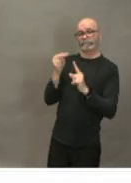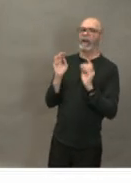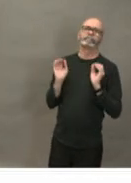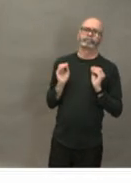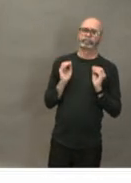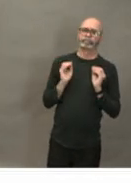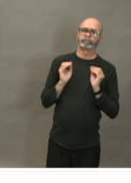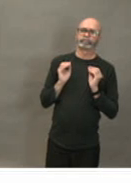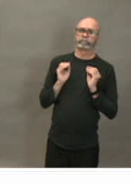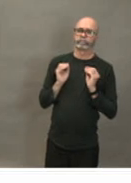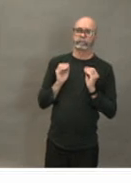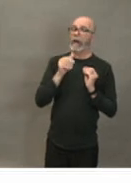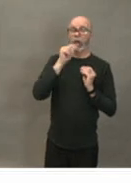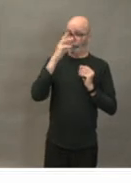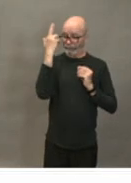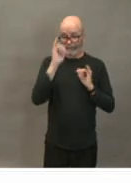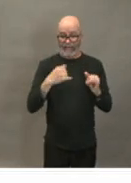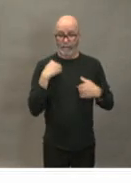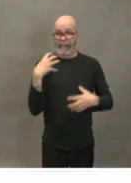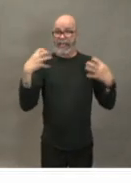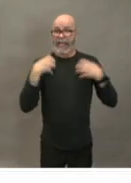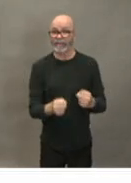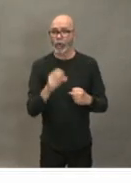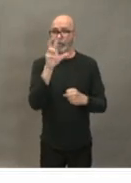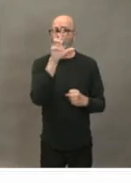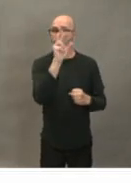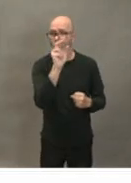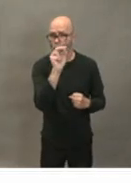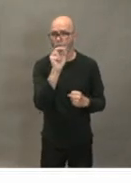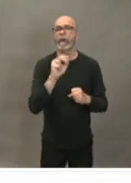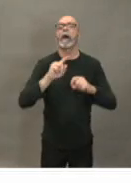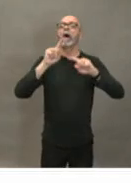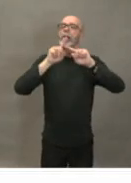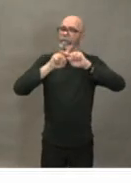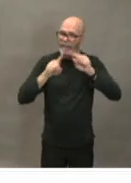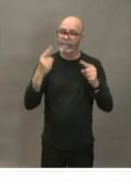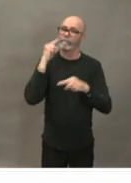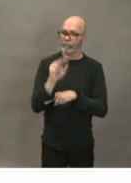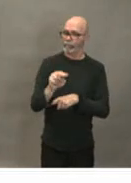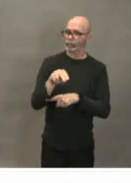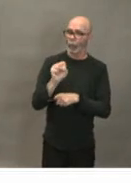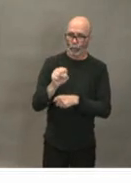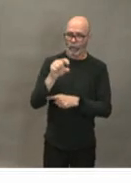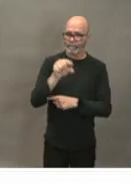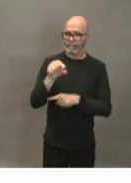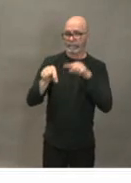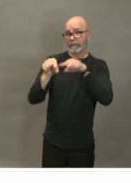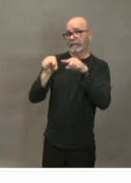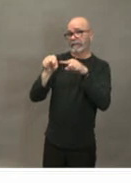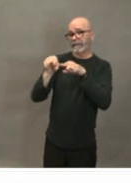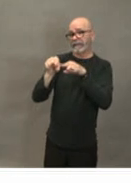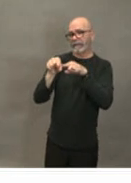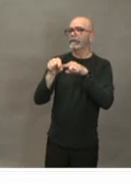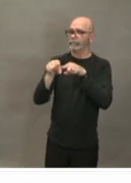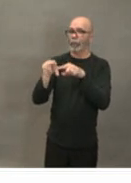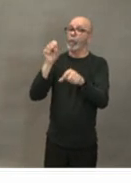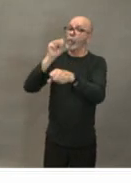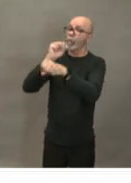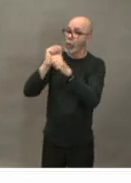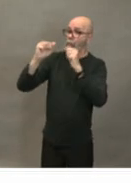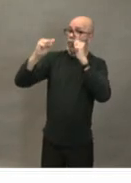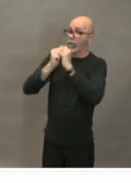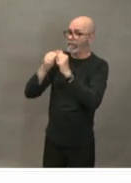multiple perspectives that dialogue has happened with the hockey officials and and we'll we'll work with them as they make a decision